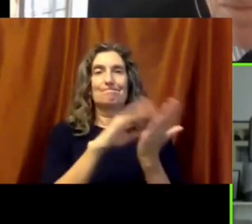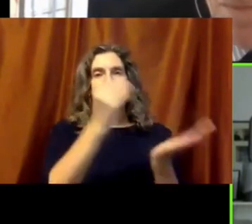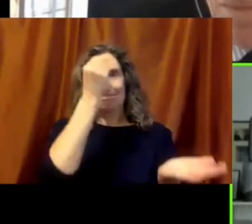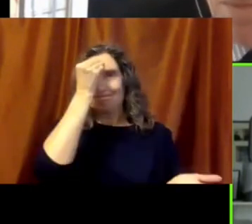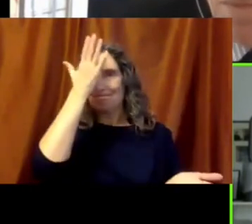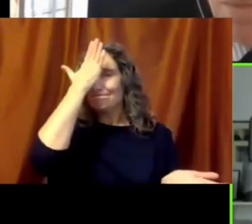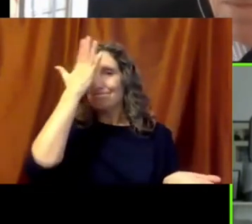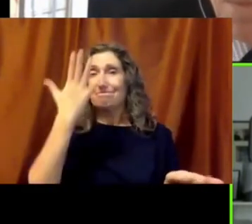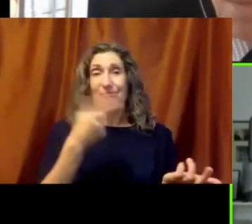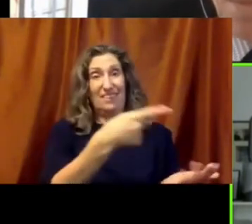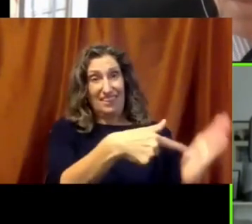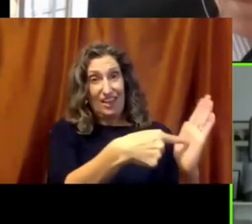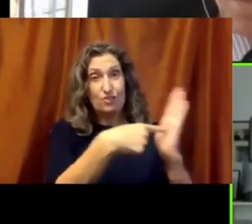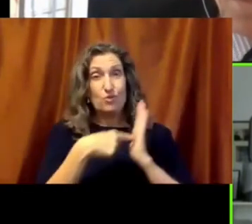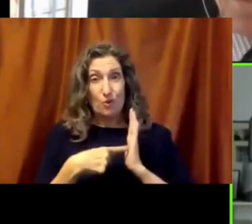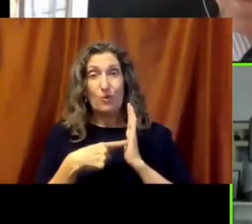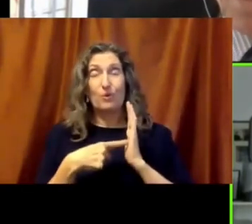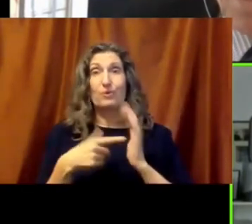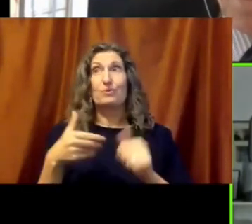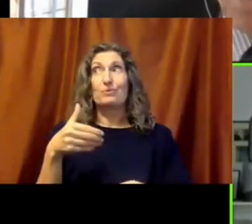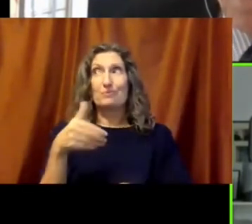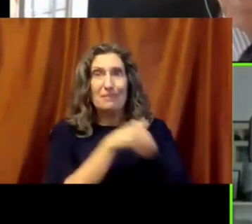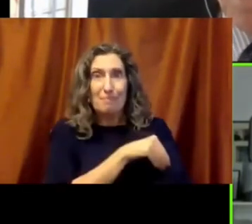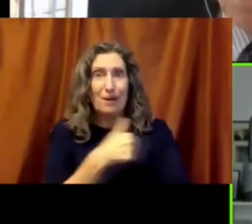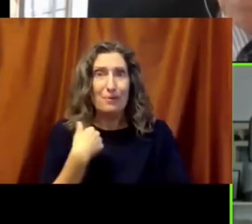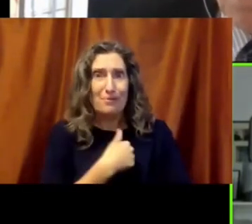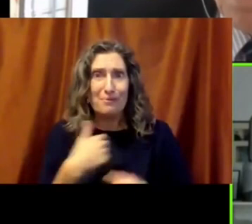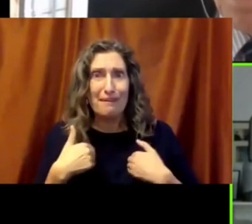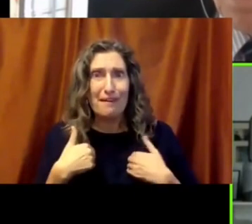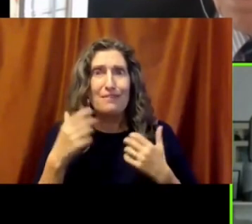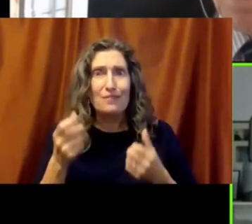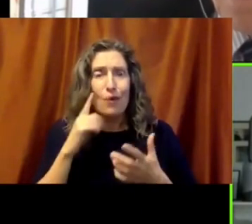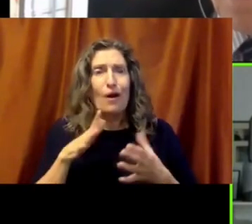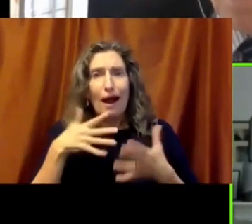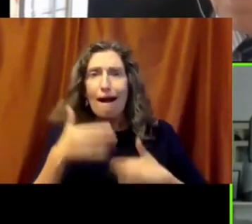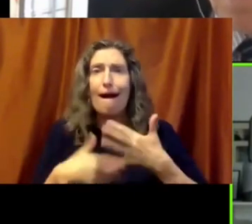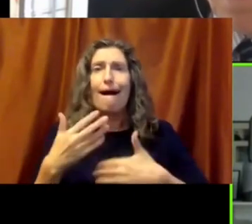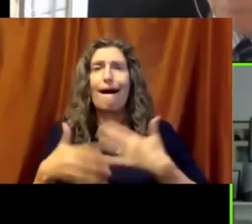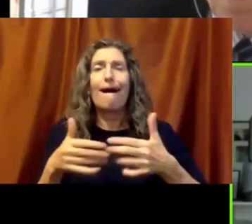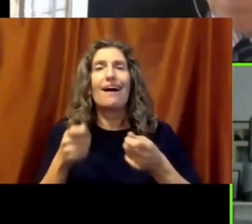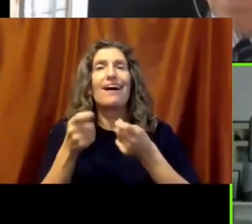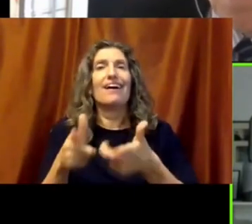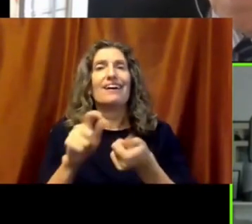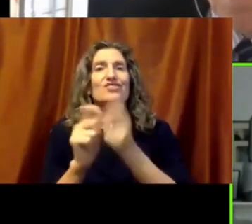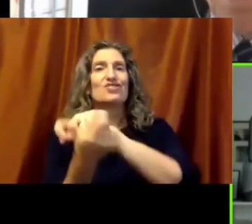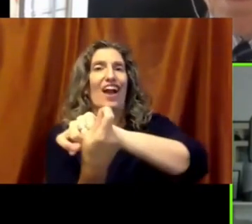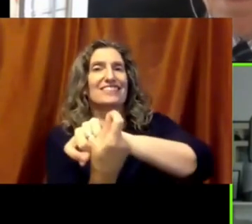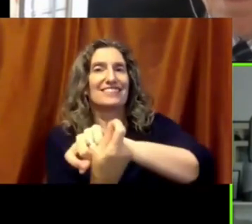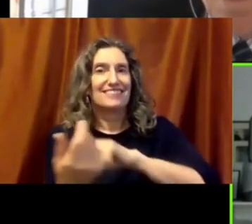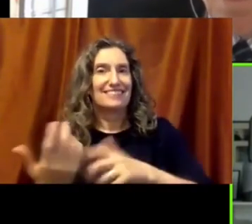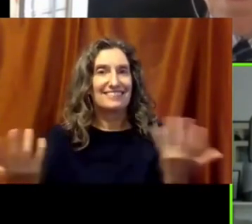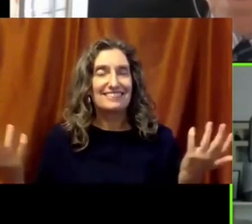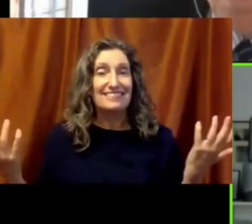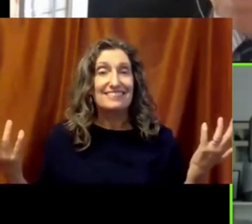They showed us the power that we have to bring about change. They showed the power of